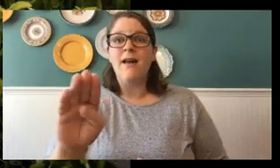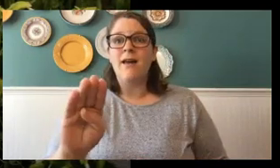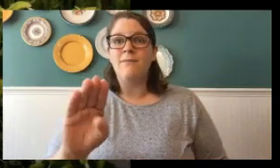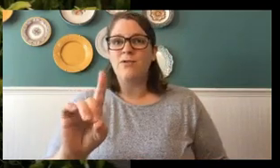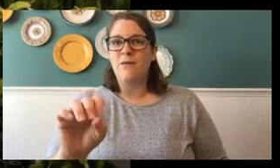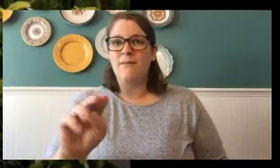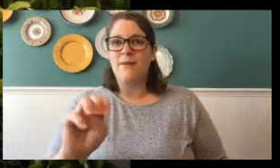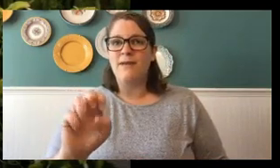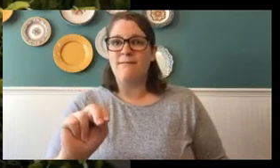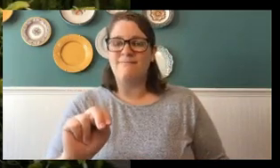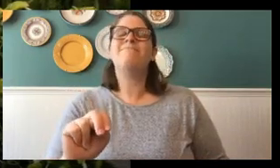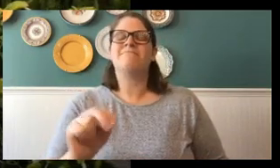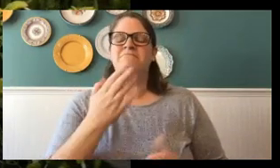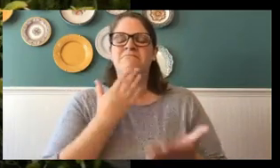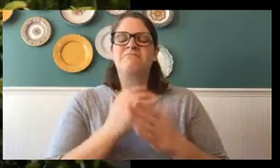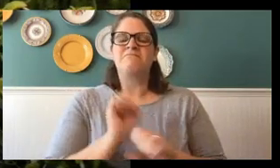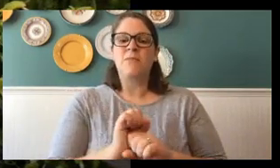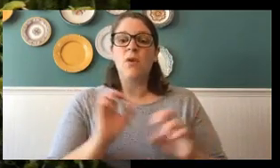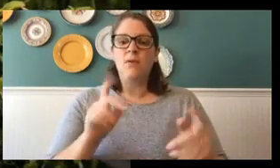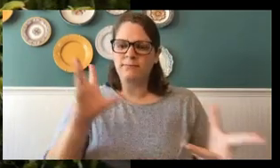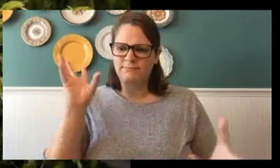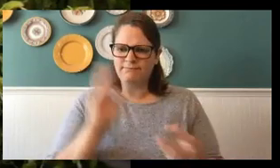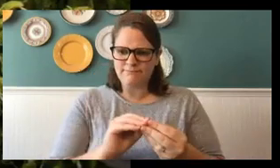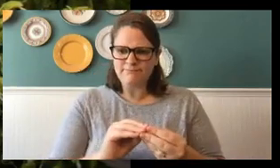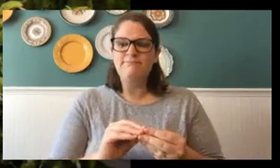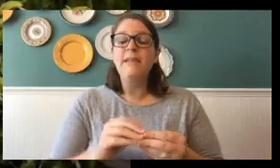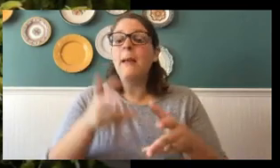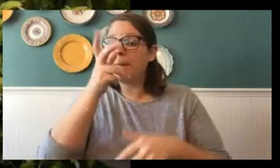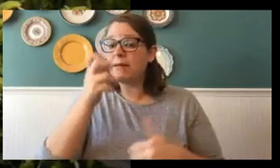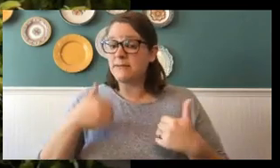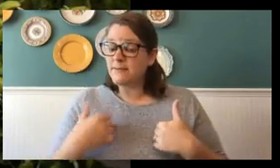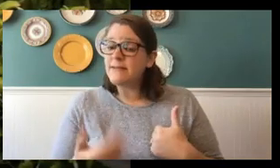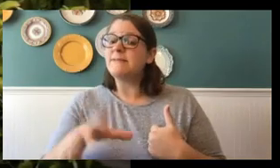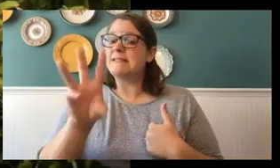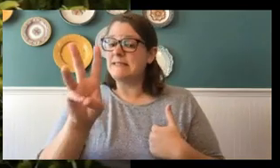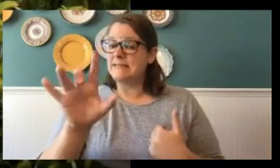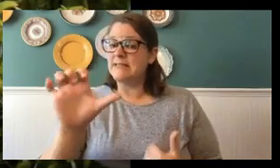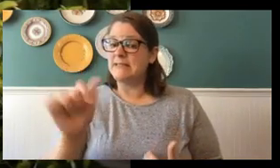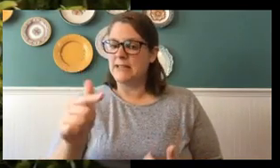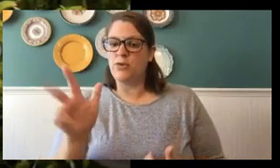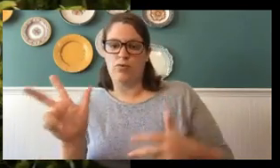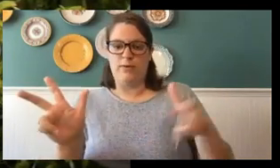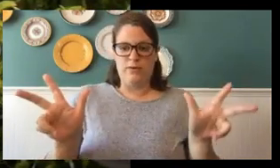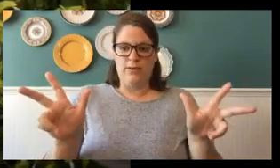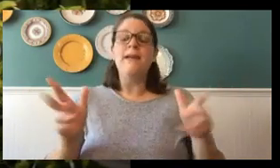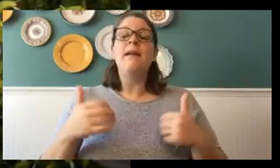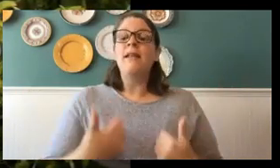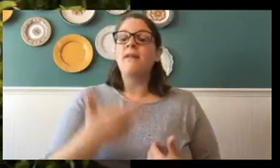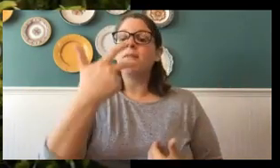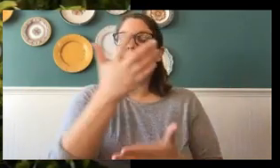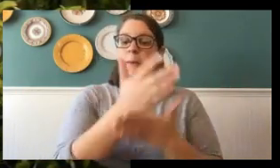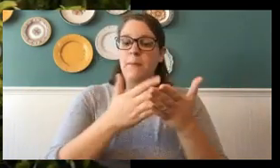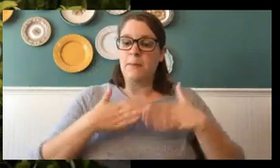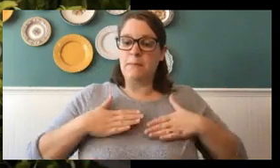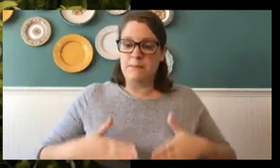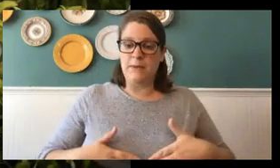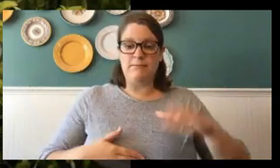Good job. So, let's recap. Insects have six legs, three on each side, and they have three parts of their body.